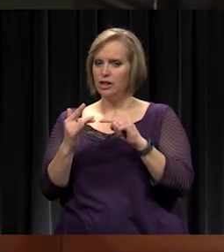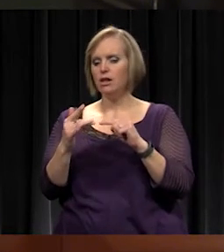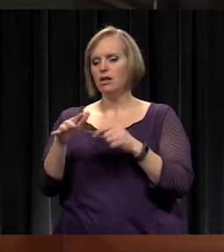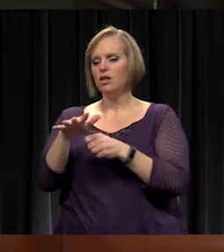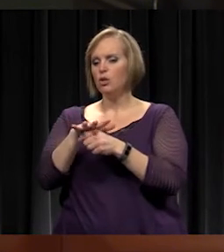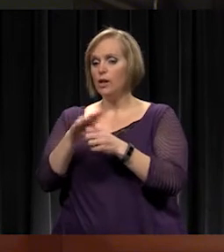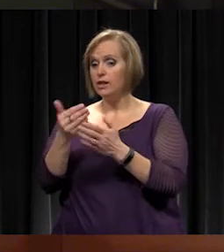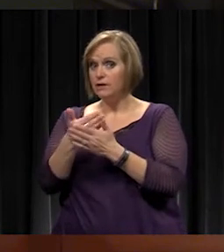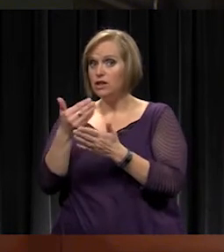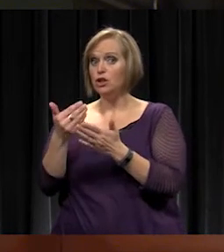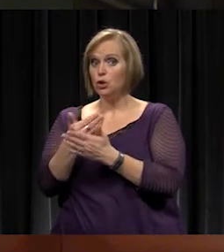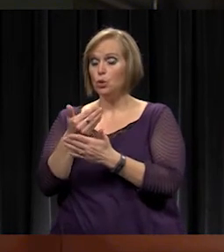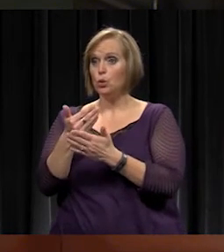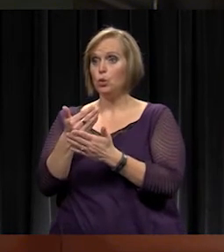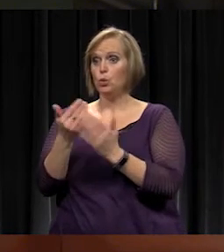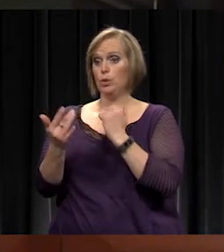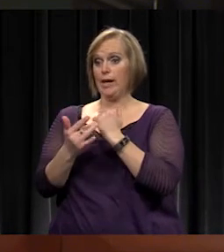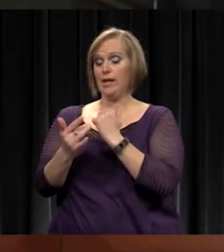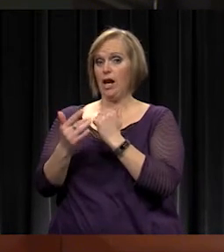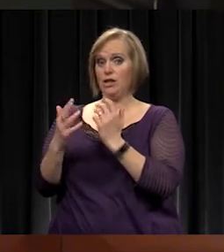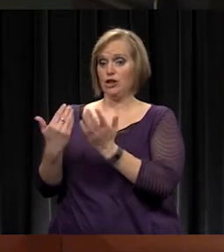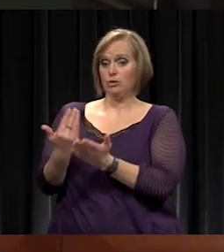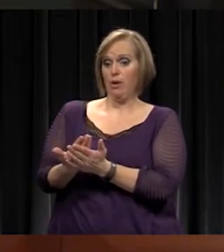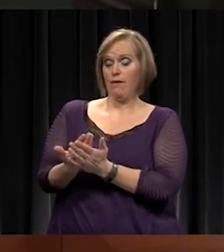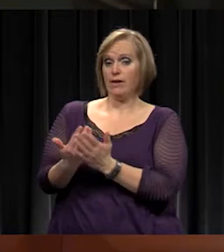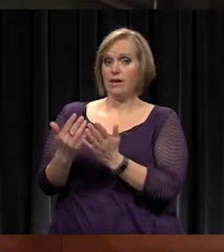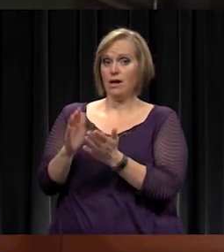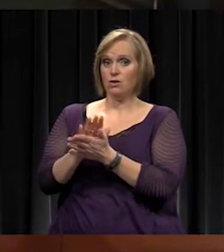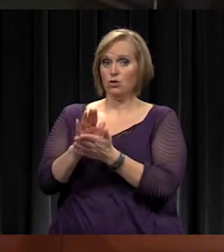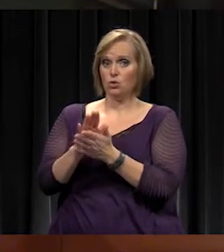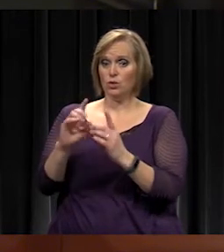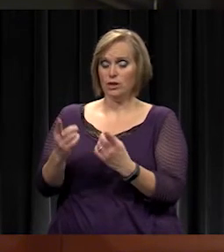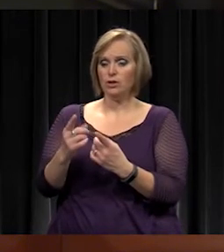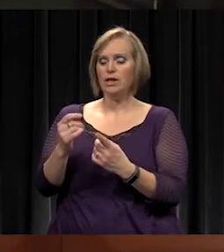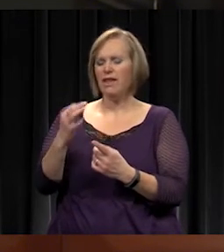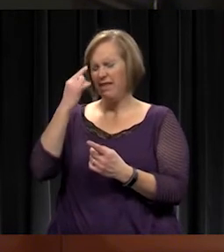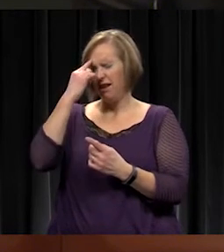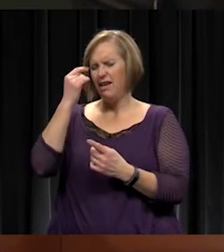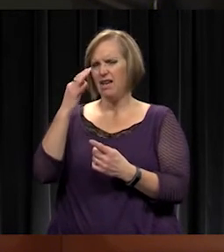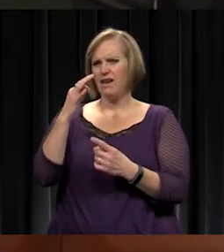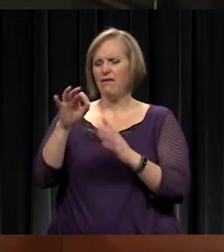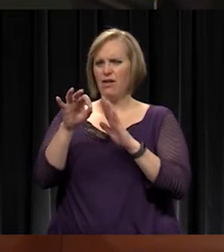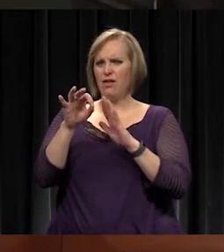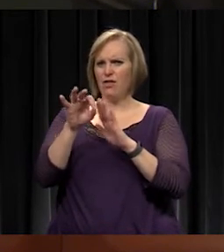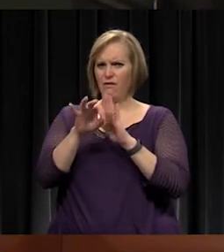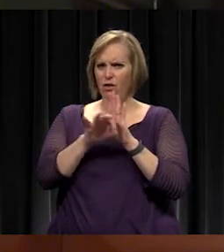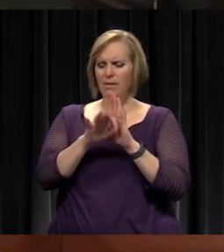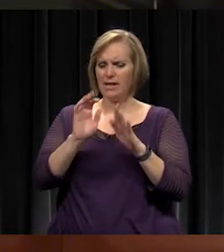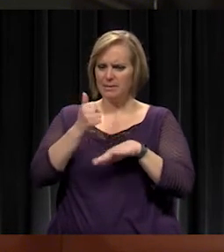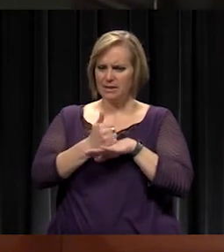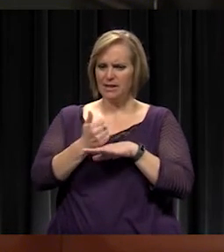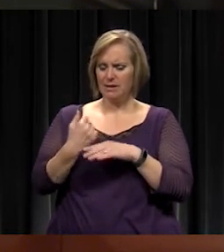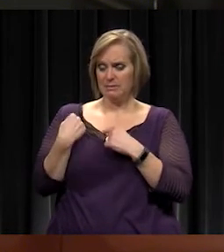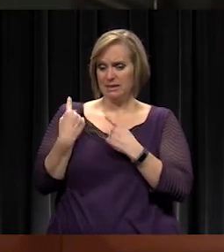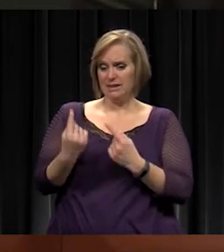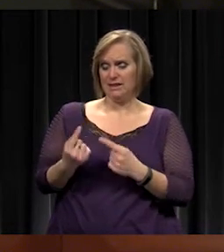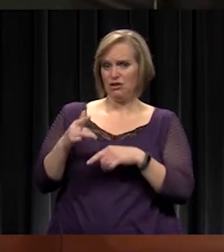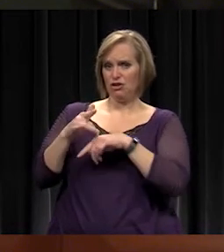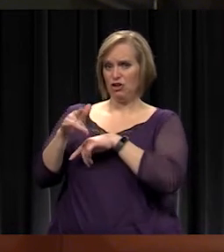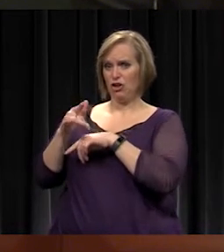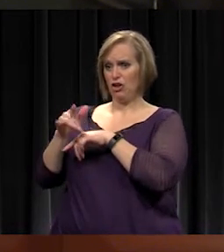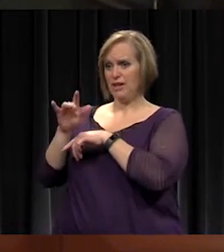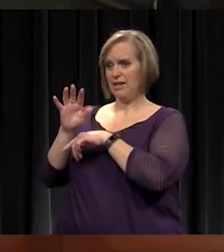new coming to school districts, because if you really kind of think back, if a formula has been around since the early 90s, the amount of technology has not.